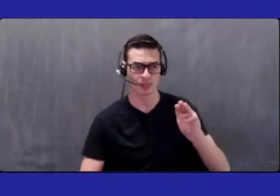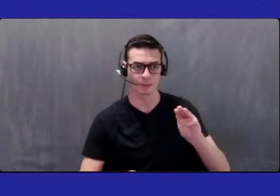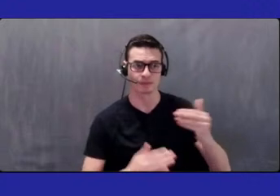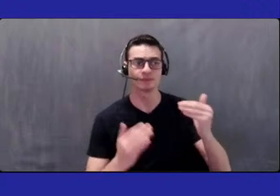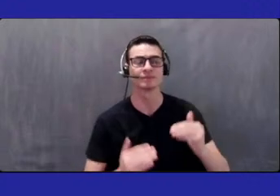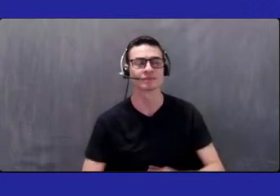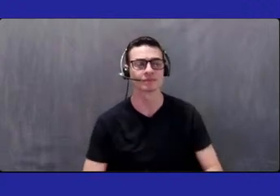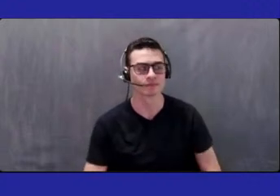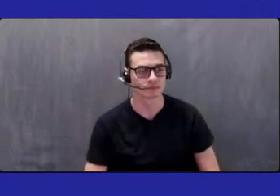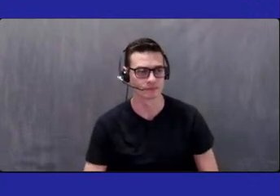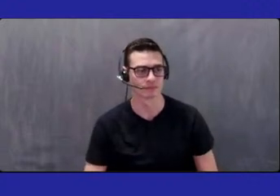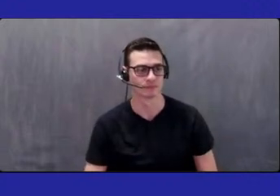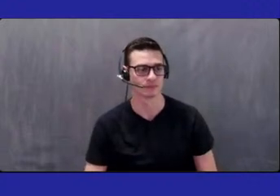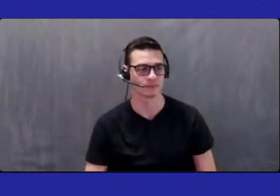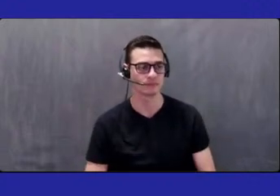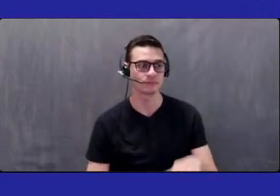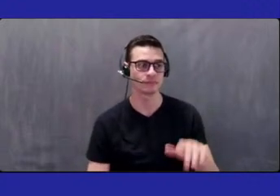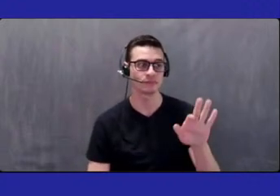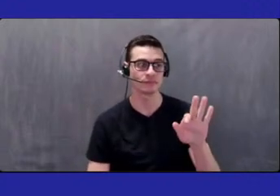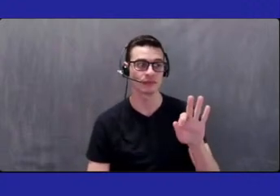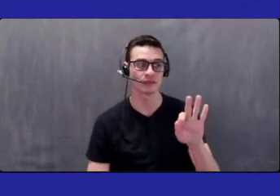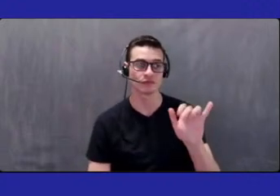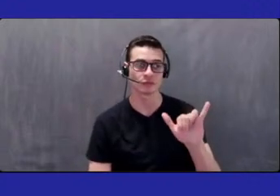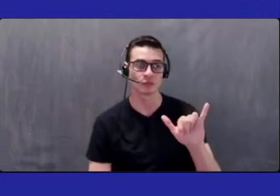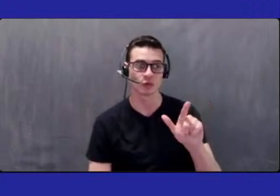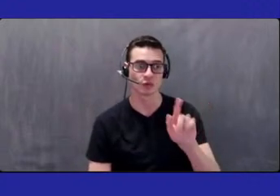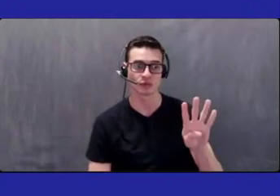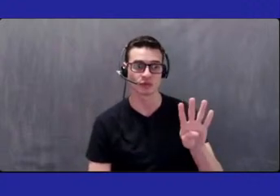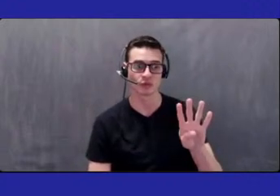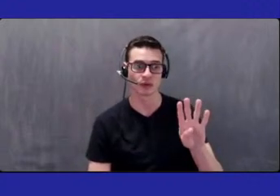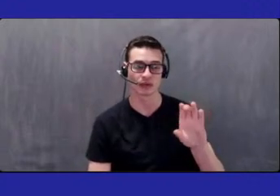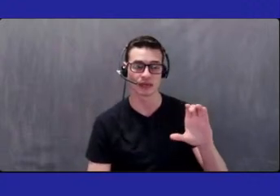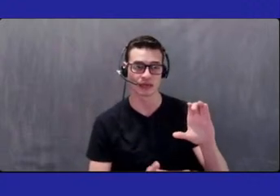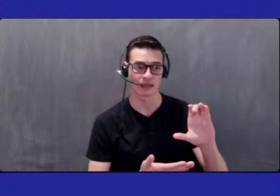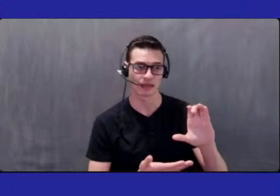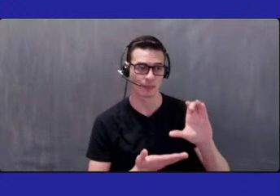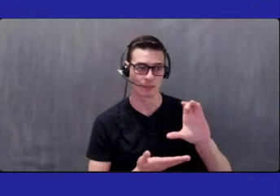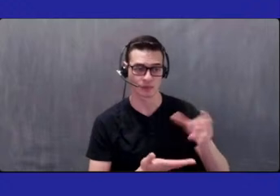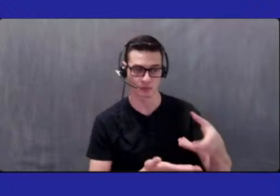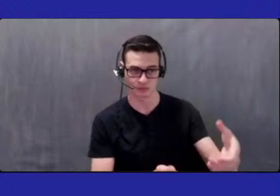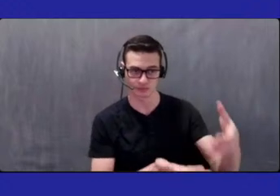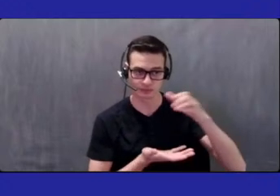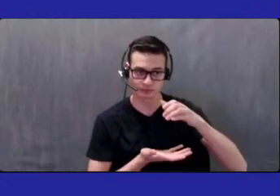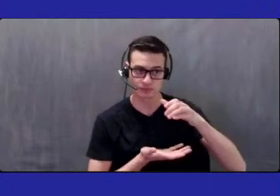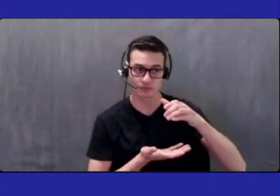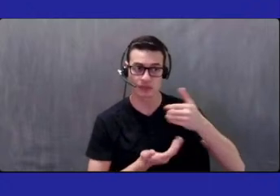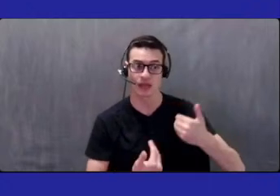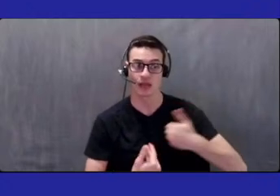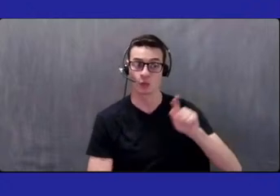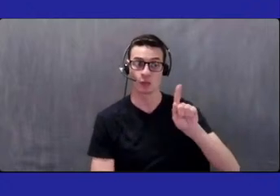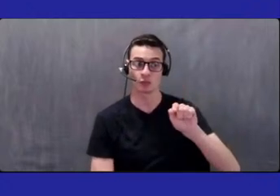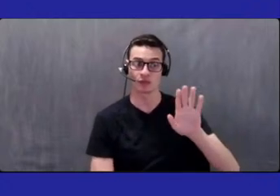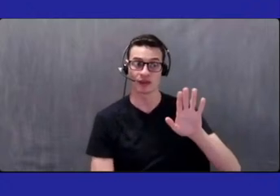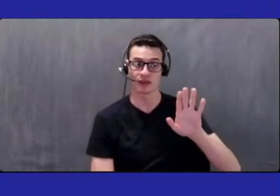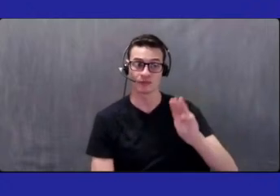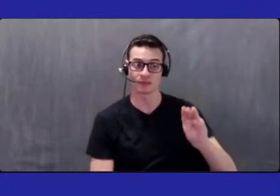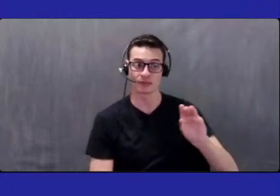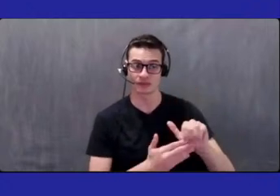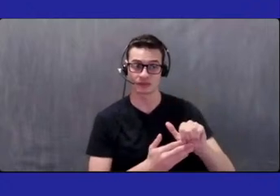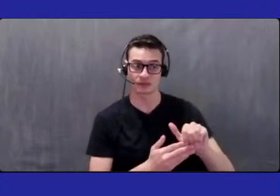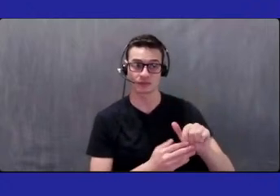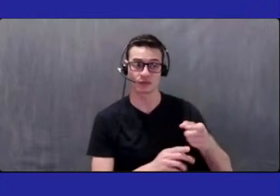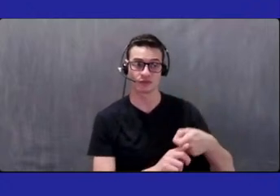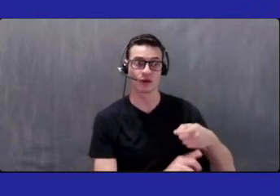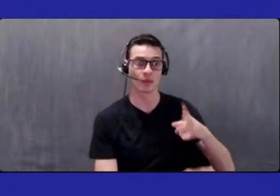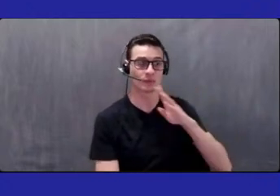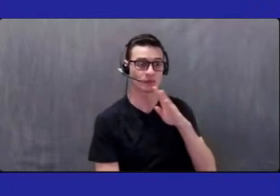FY24 Capital Awards, we received $1.5 million for a dental suite upgrade from Speaker Diana Ayala.